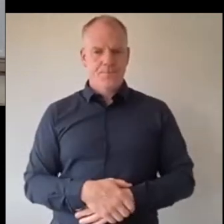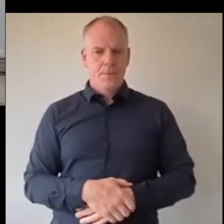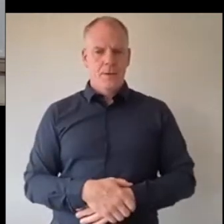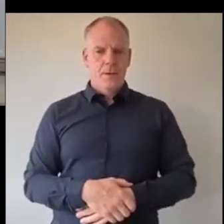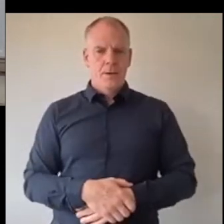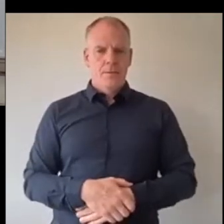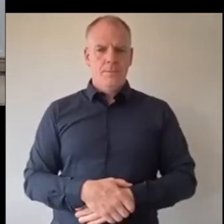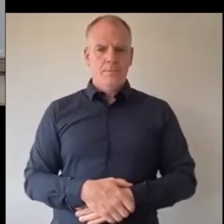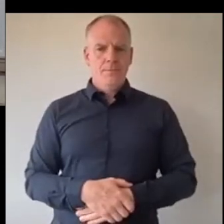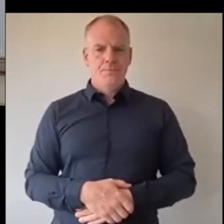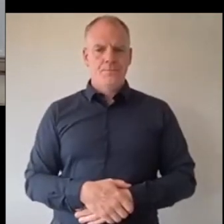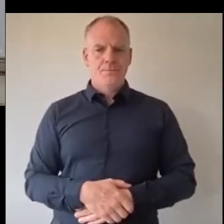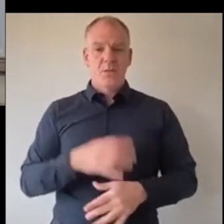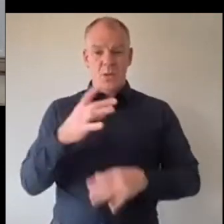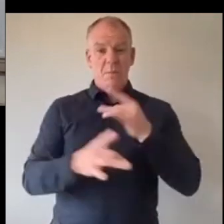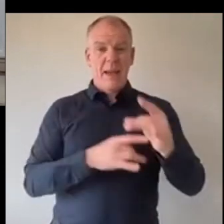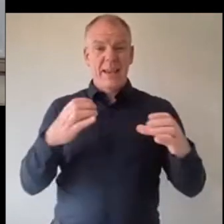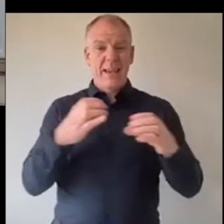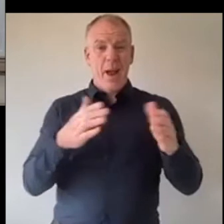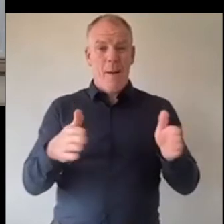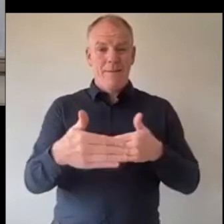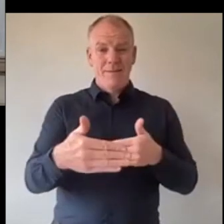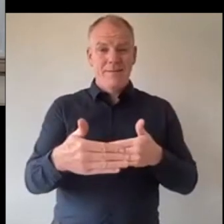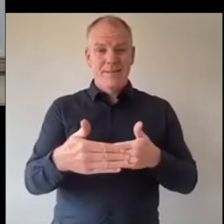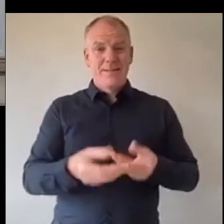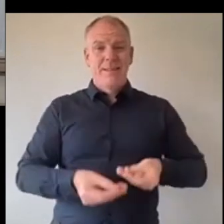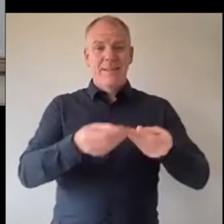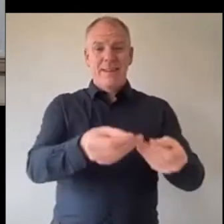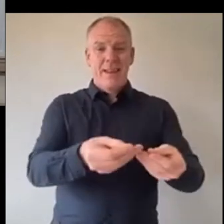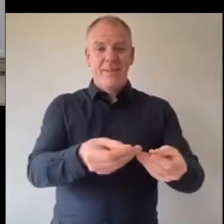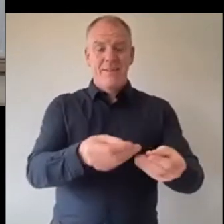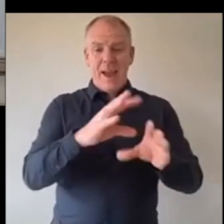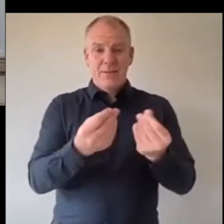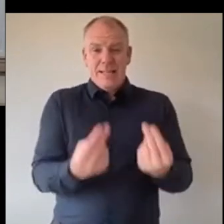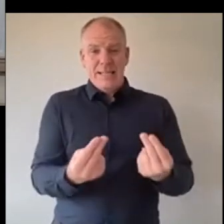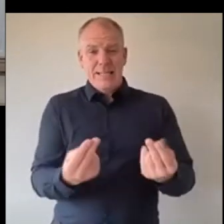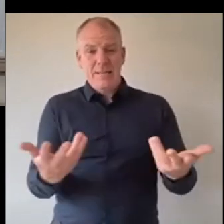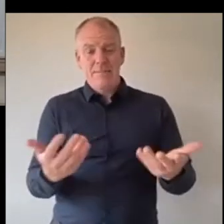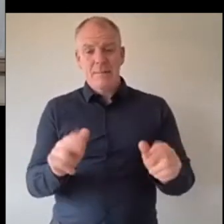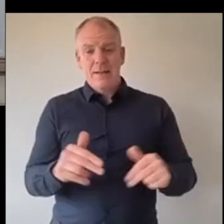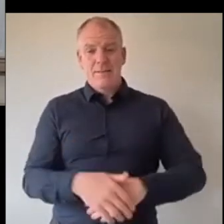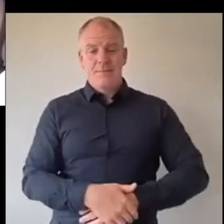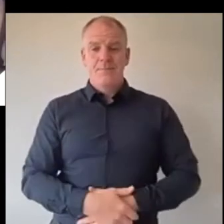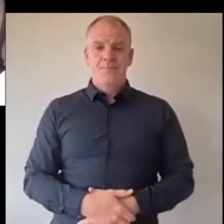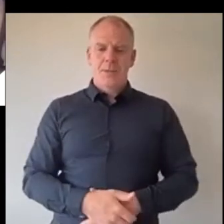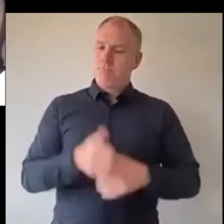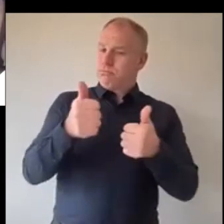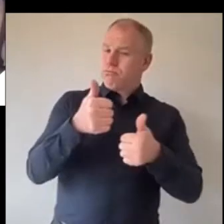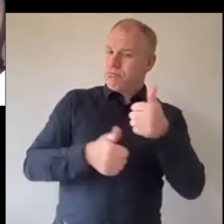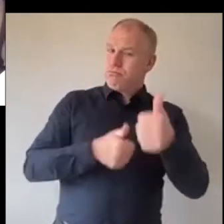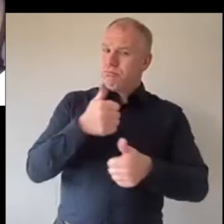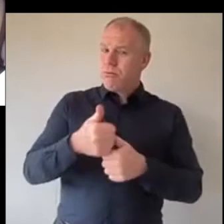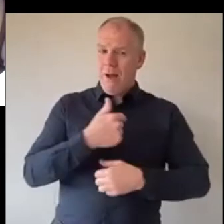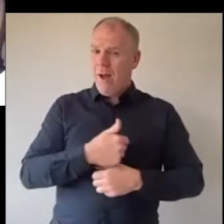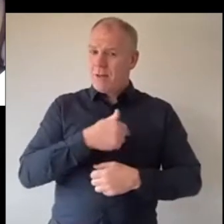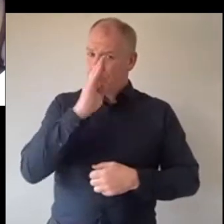uh just making care packs for them and giving them supplies and all that they need okay like honestly